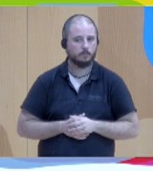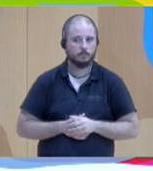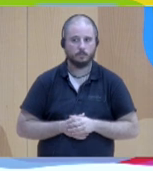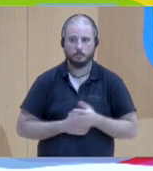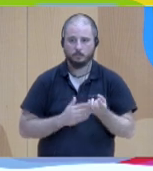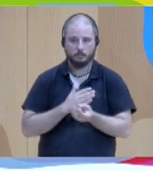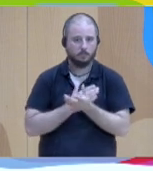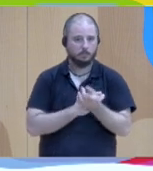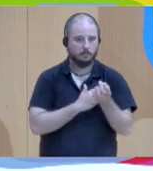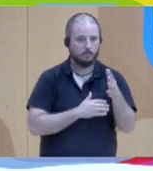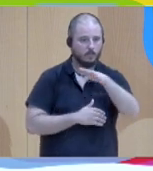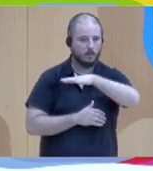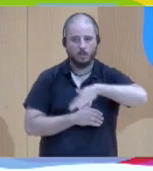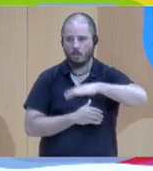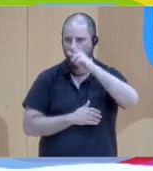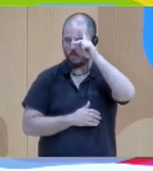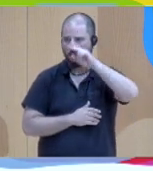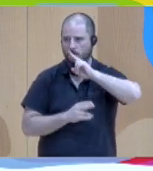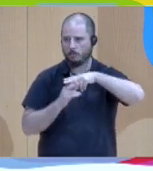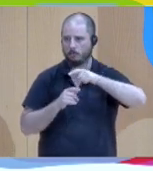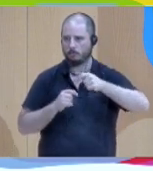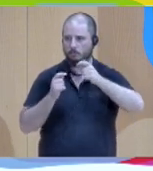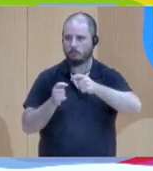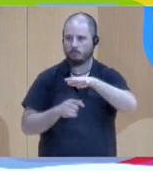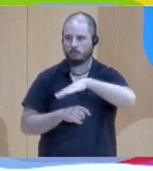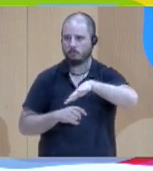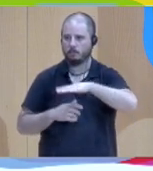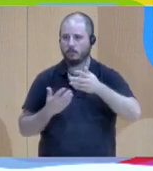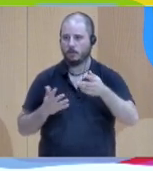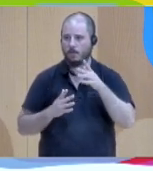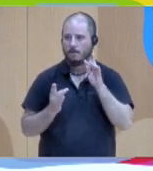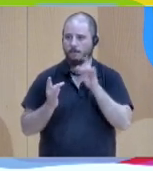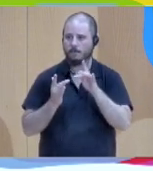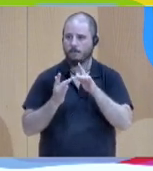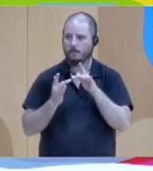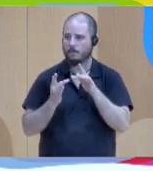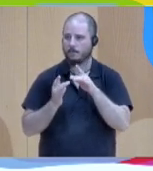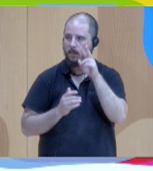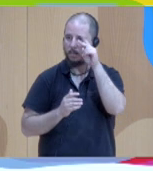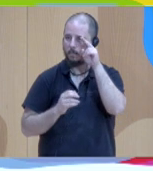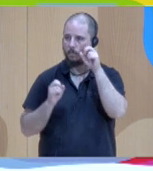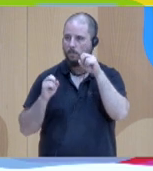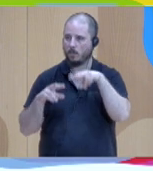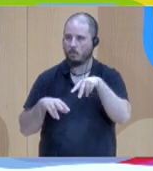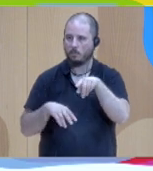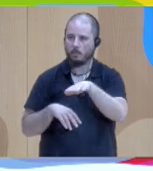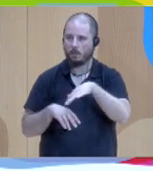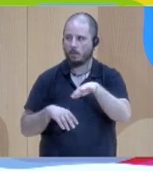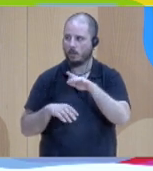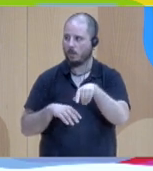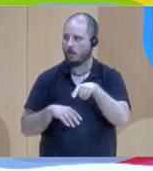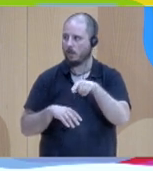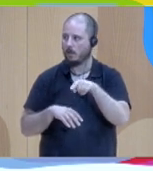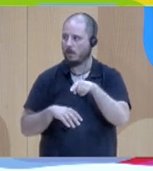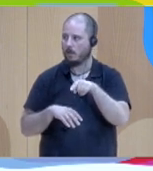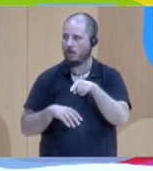there's no worry relationships where you have a slight worry that should I actually do